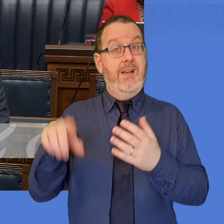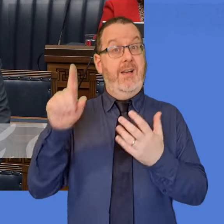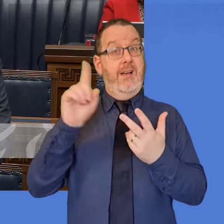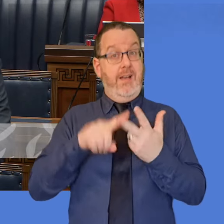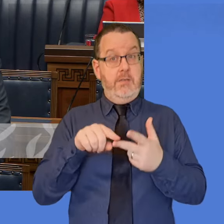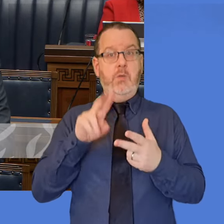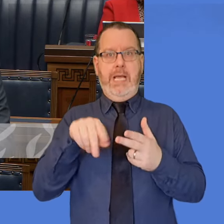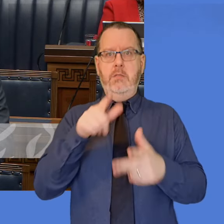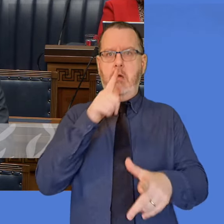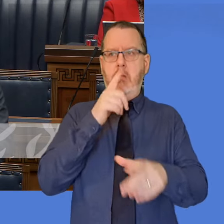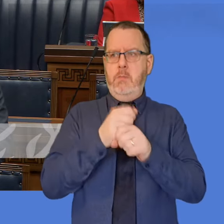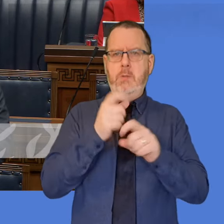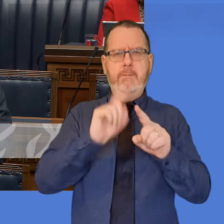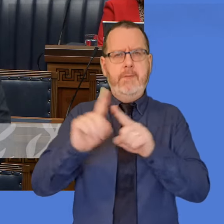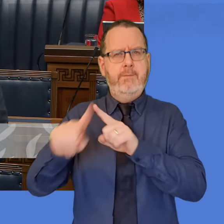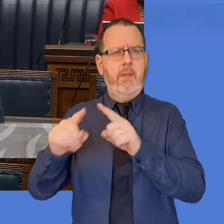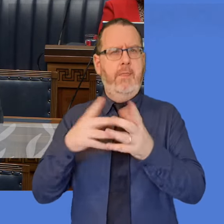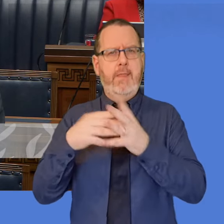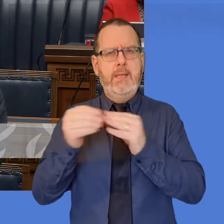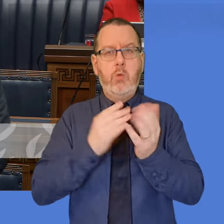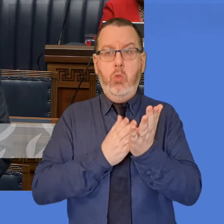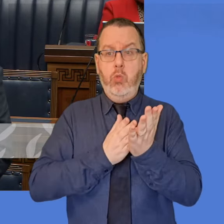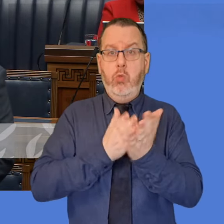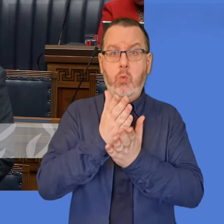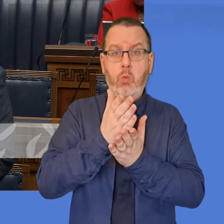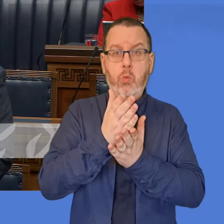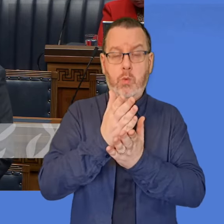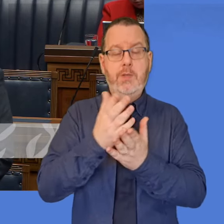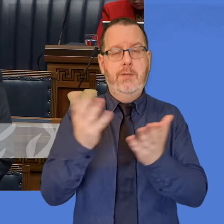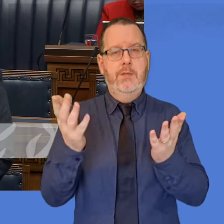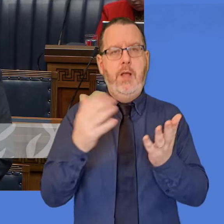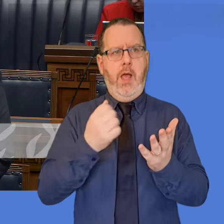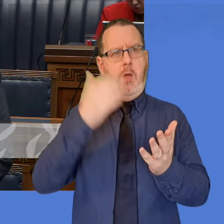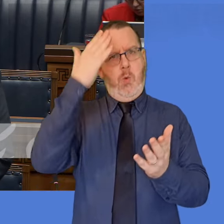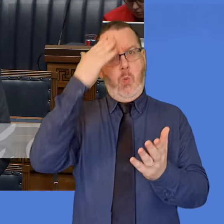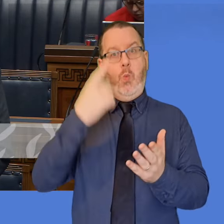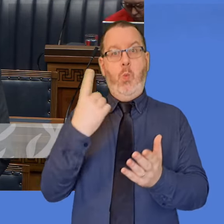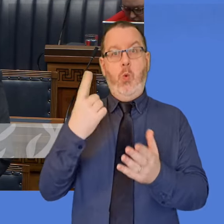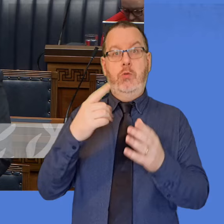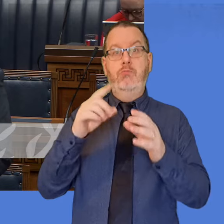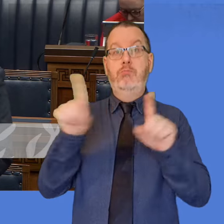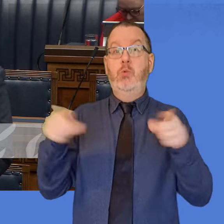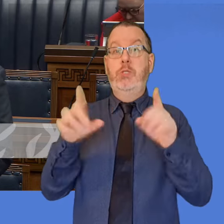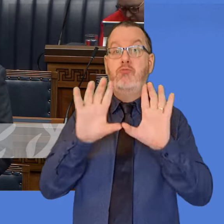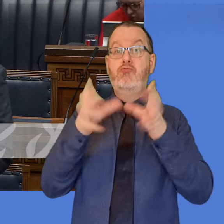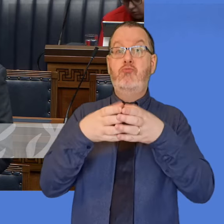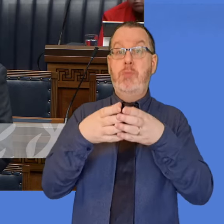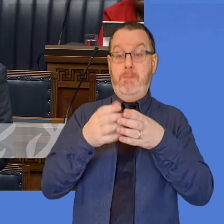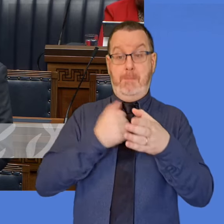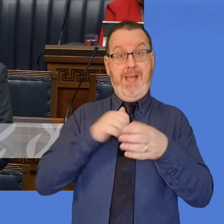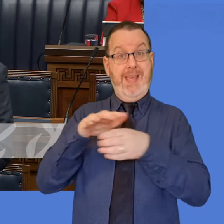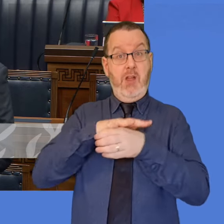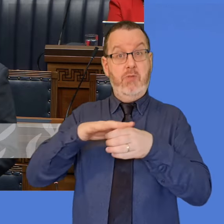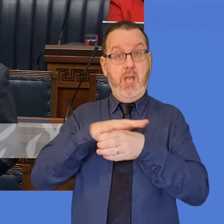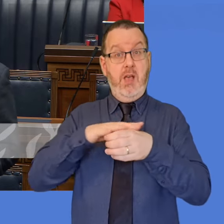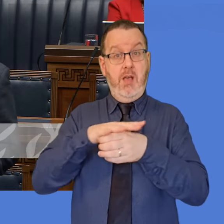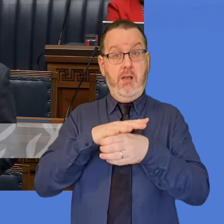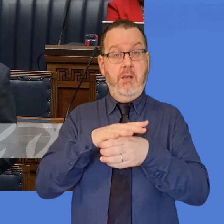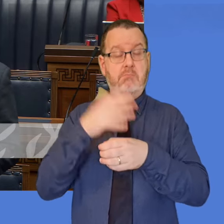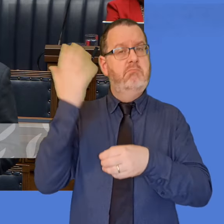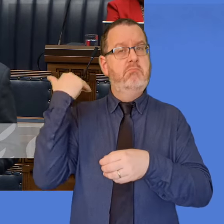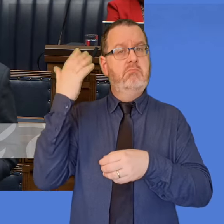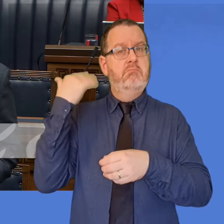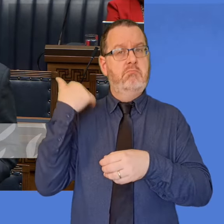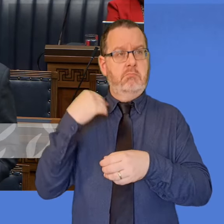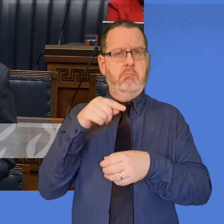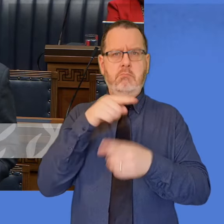can be raised. I think of Cairn Castle and my own constituency that a number of years ago did a lot of work